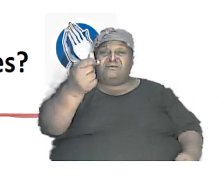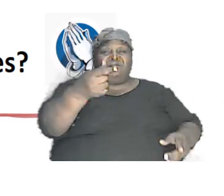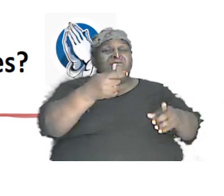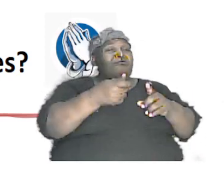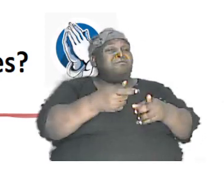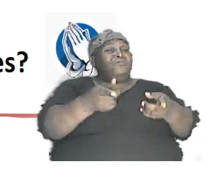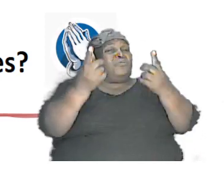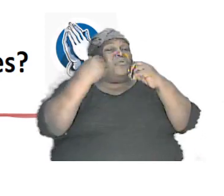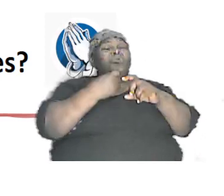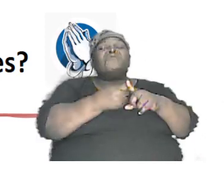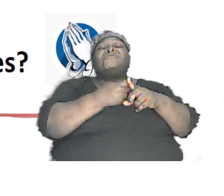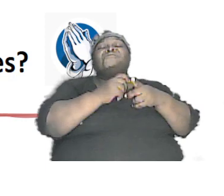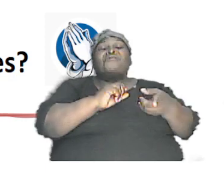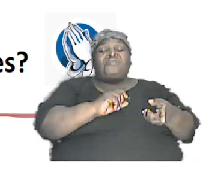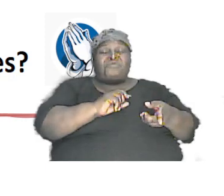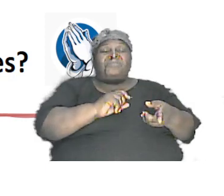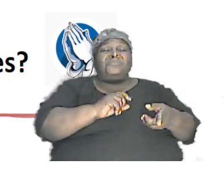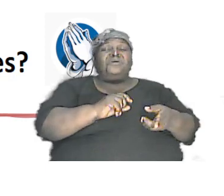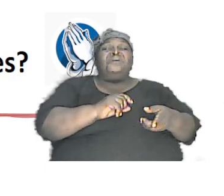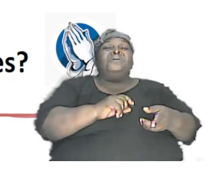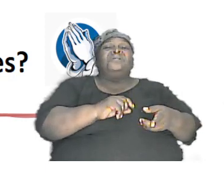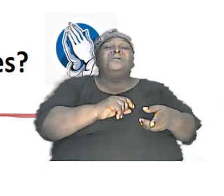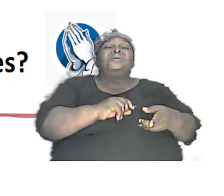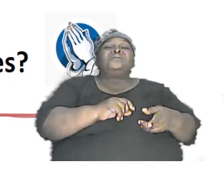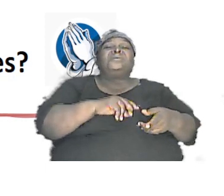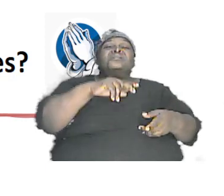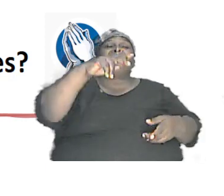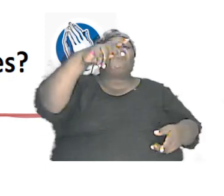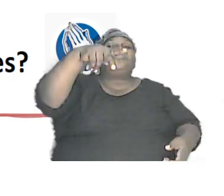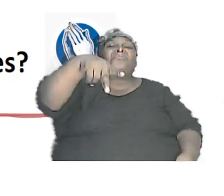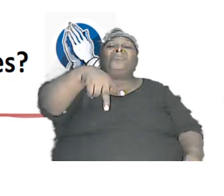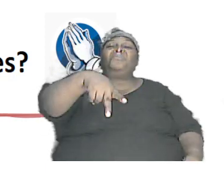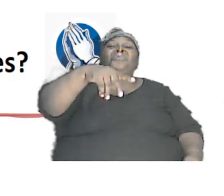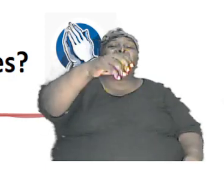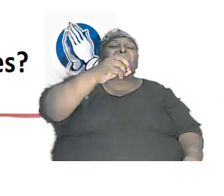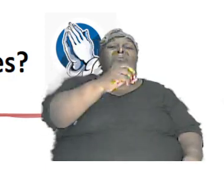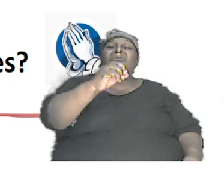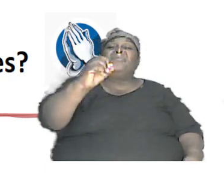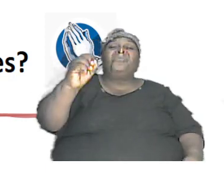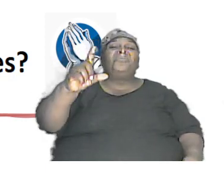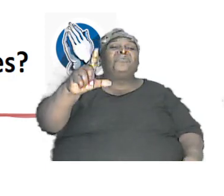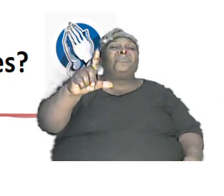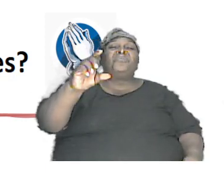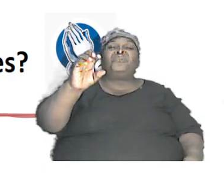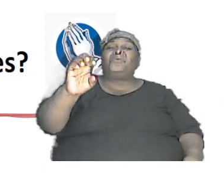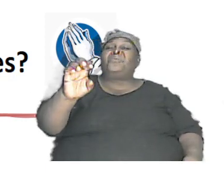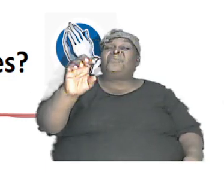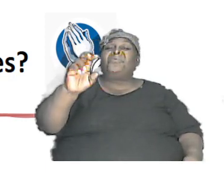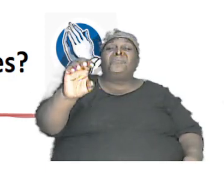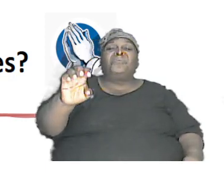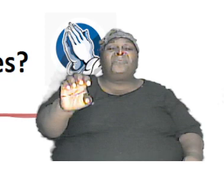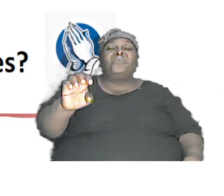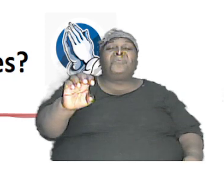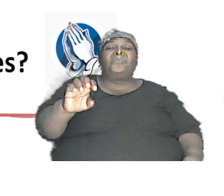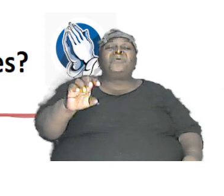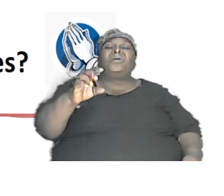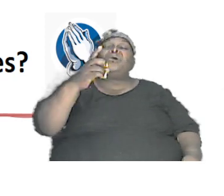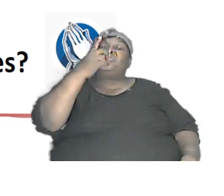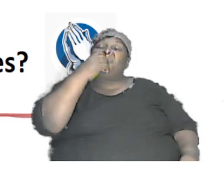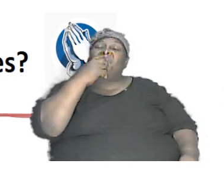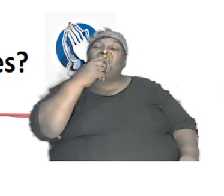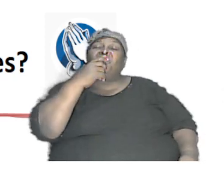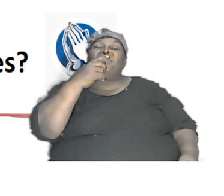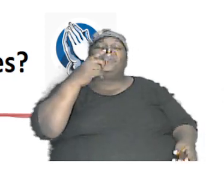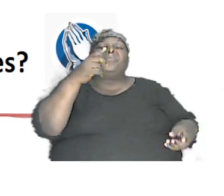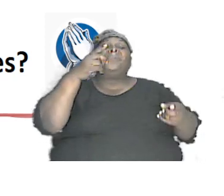a collie a poodle depending on how and who mates with who